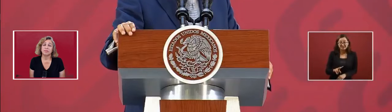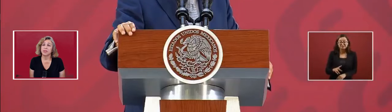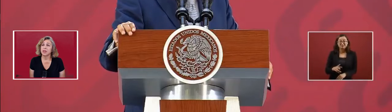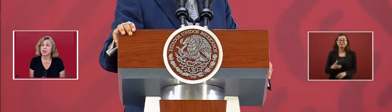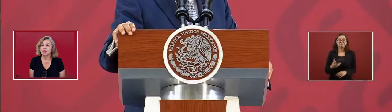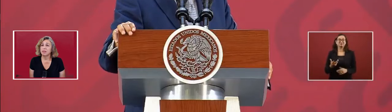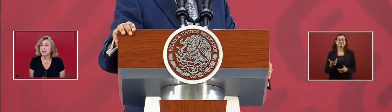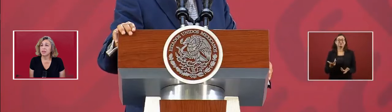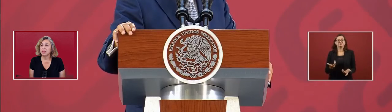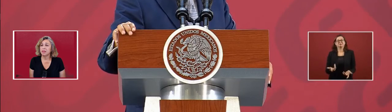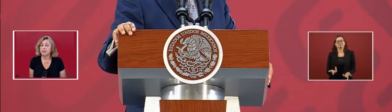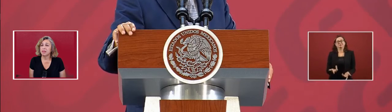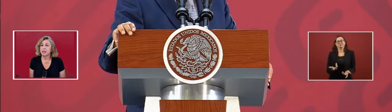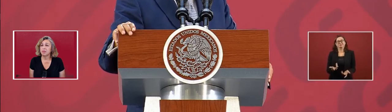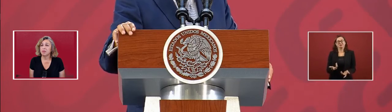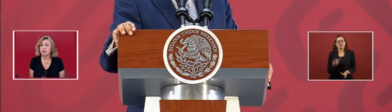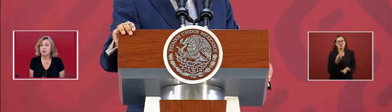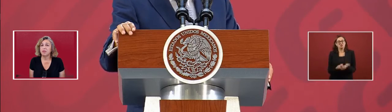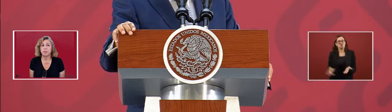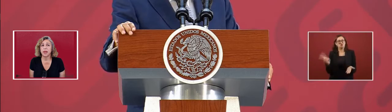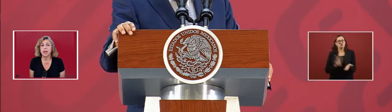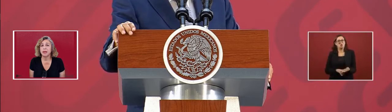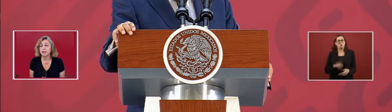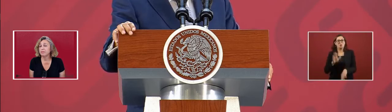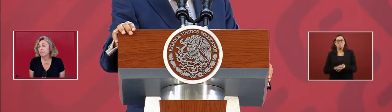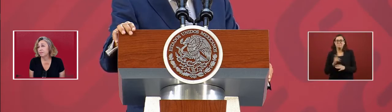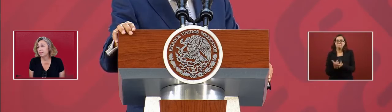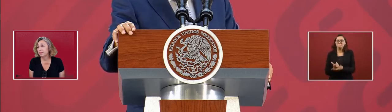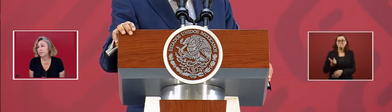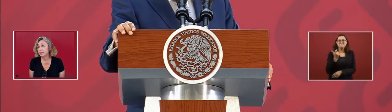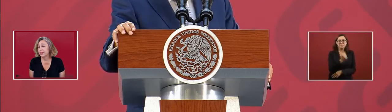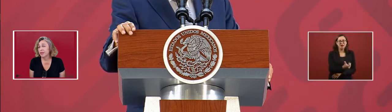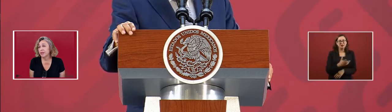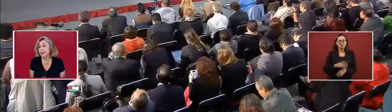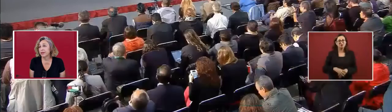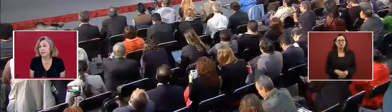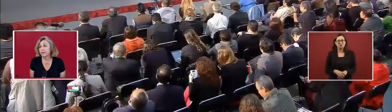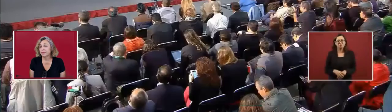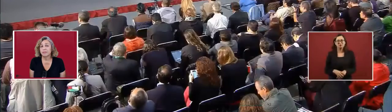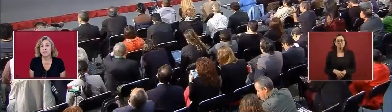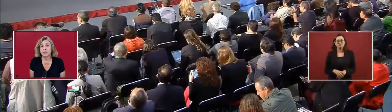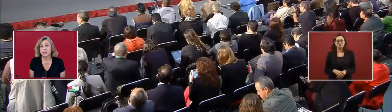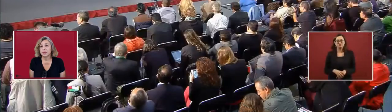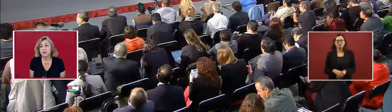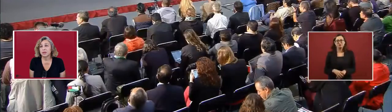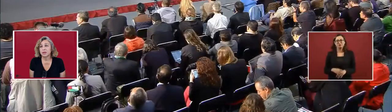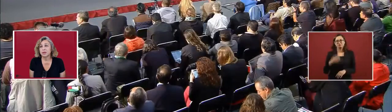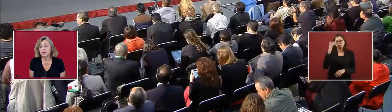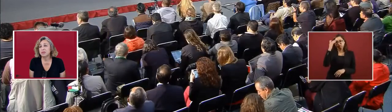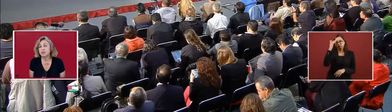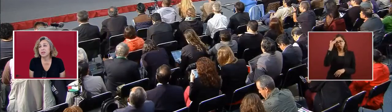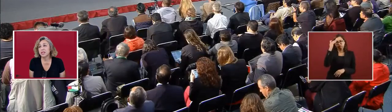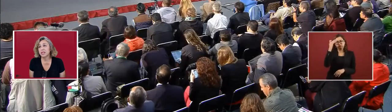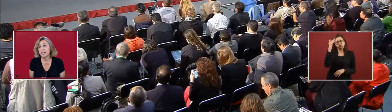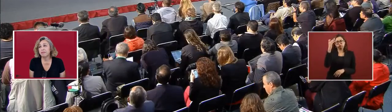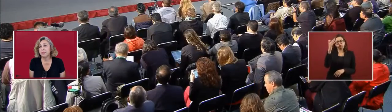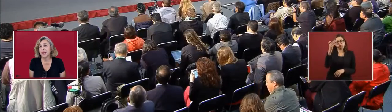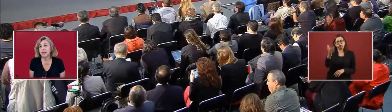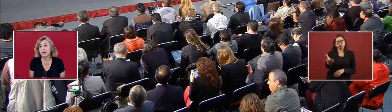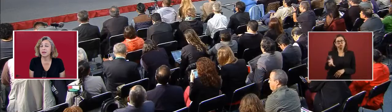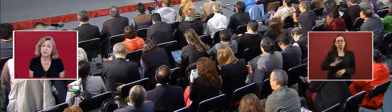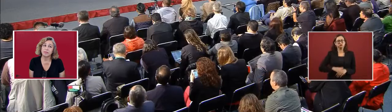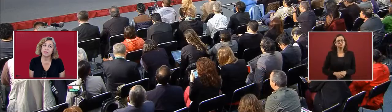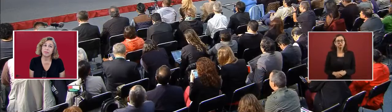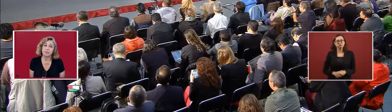that they were overpaying due to the delay of